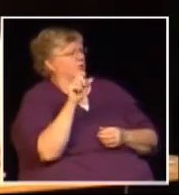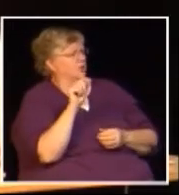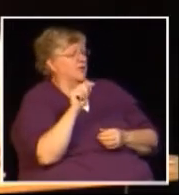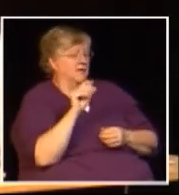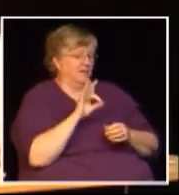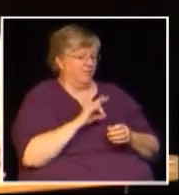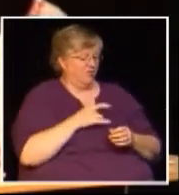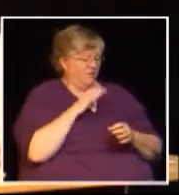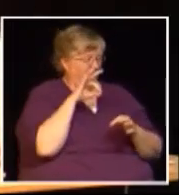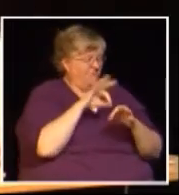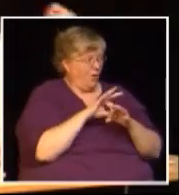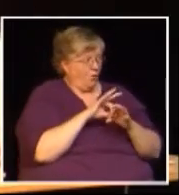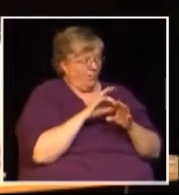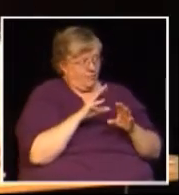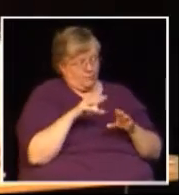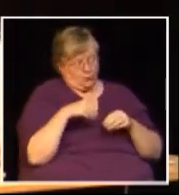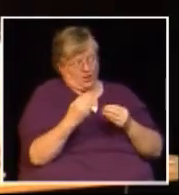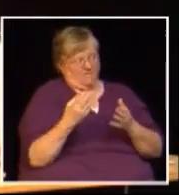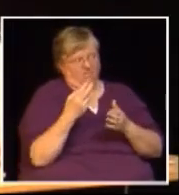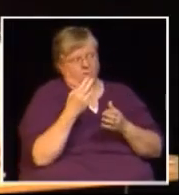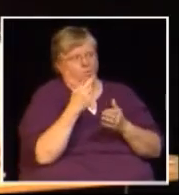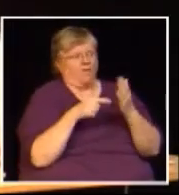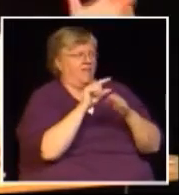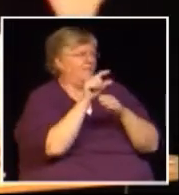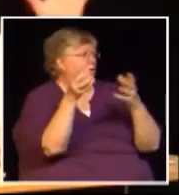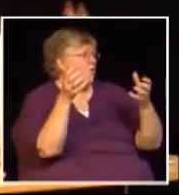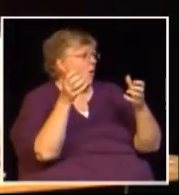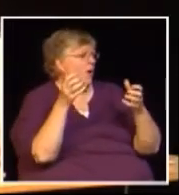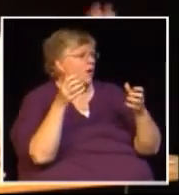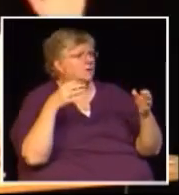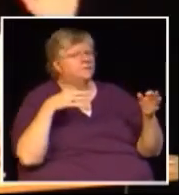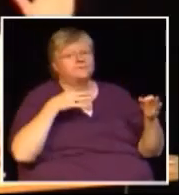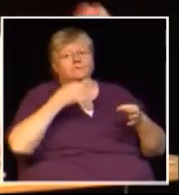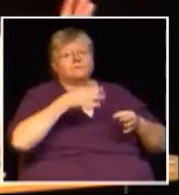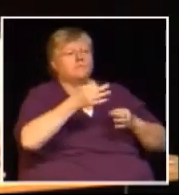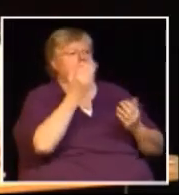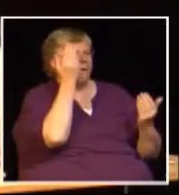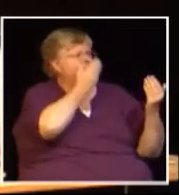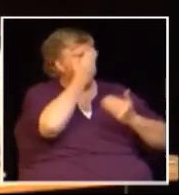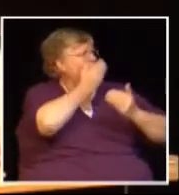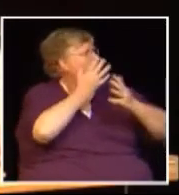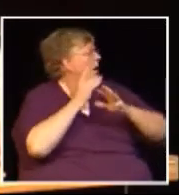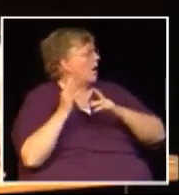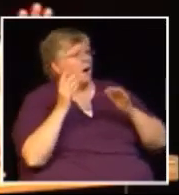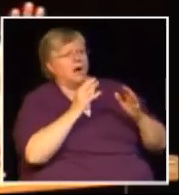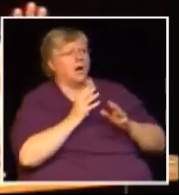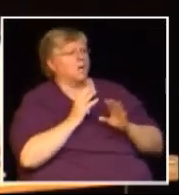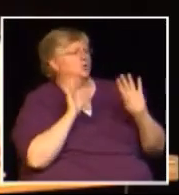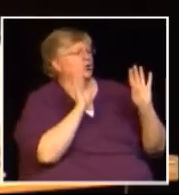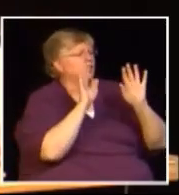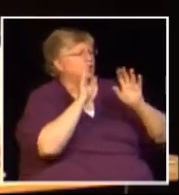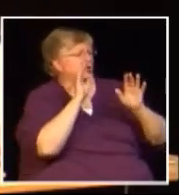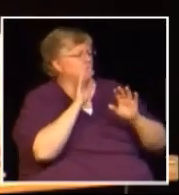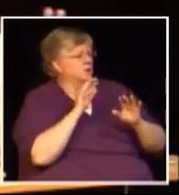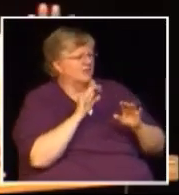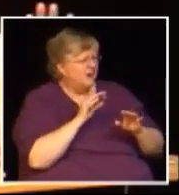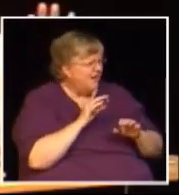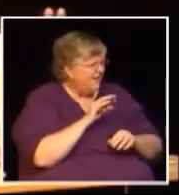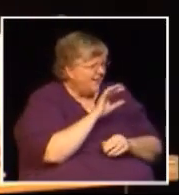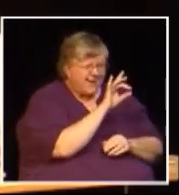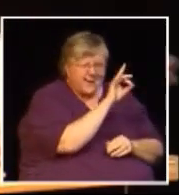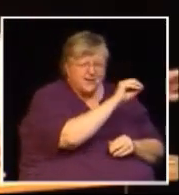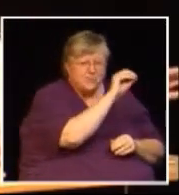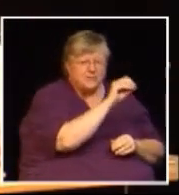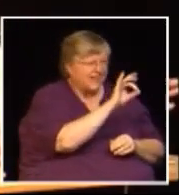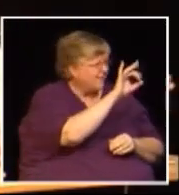because if you think by voting to give them what they wanted after them delaying and using every technique in the book to try to keep this tax despite